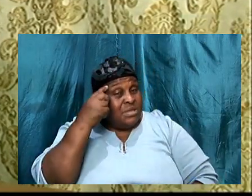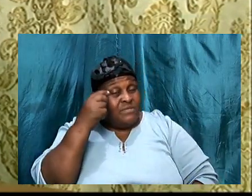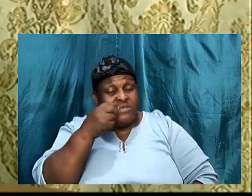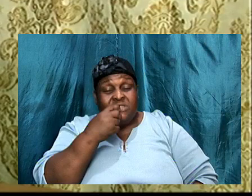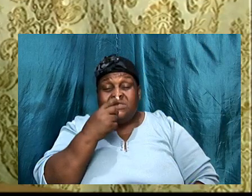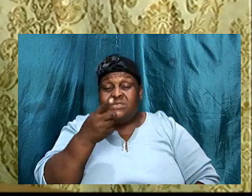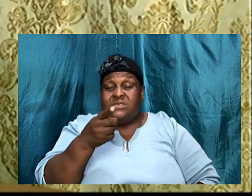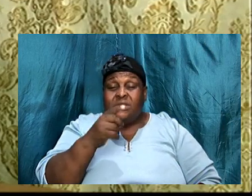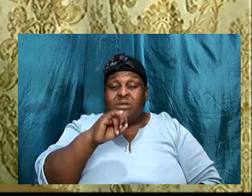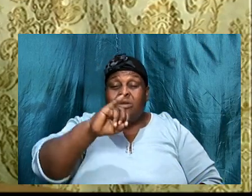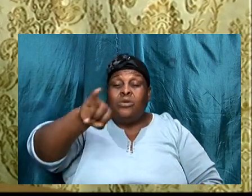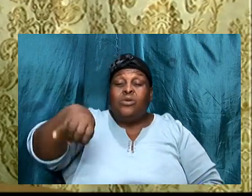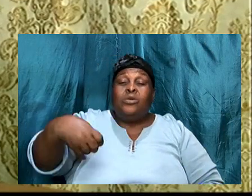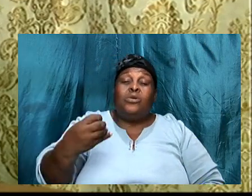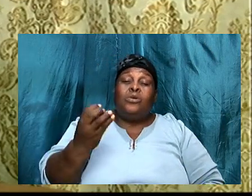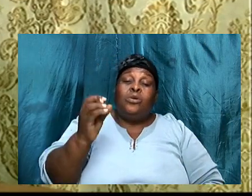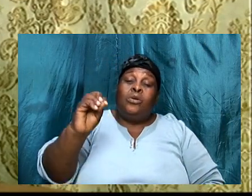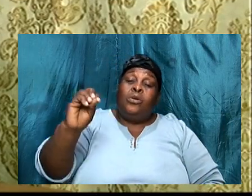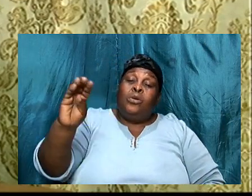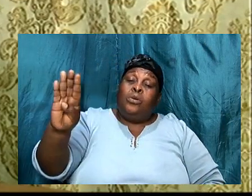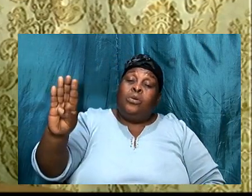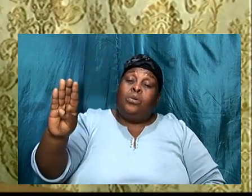to Joab, and the rulers,